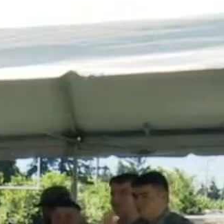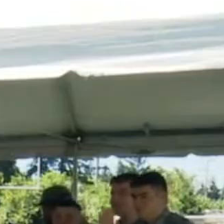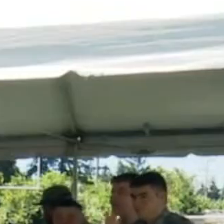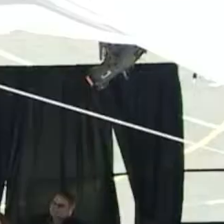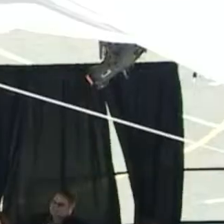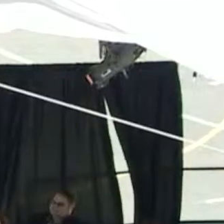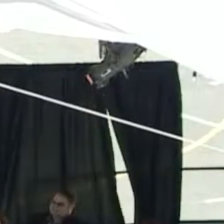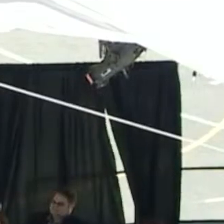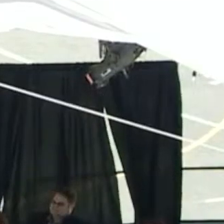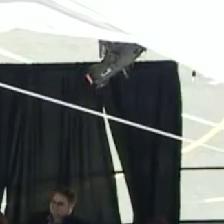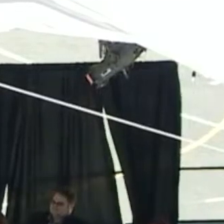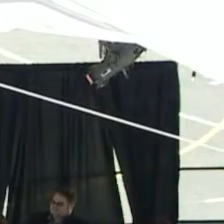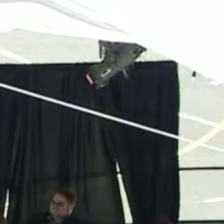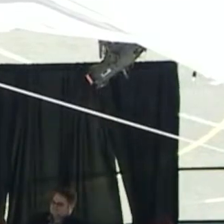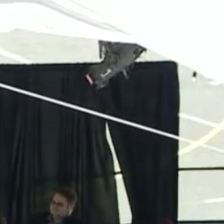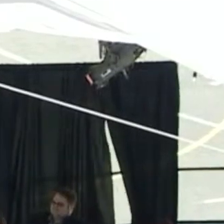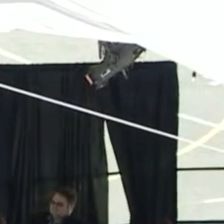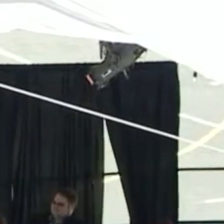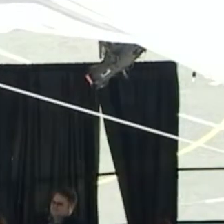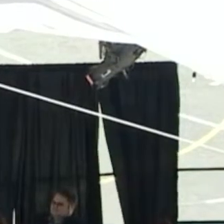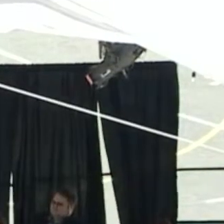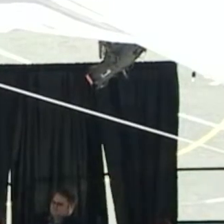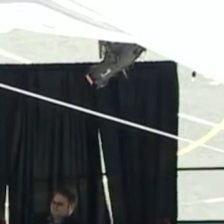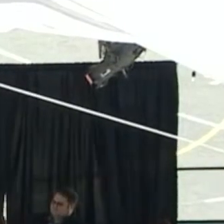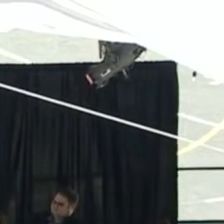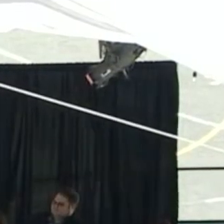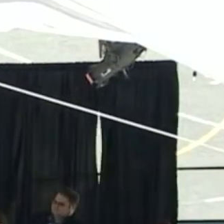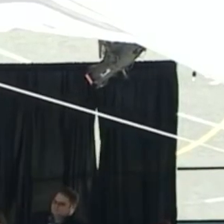ORGAN PLAYS